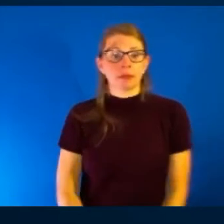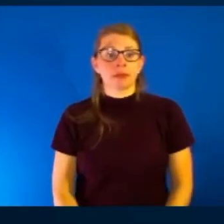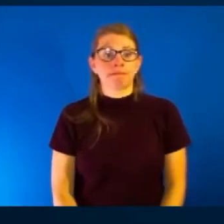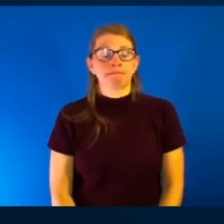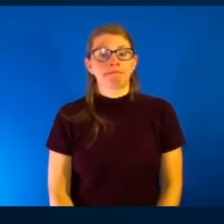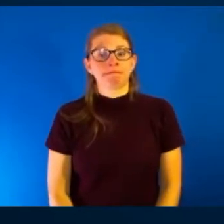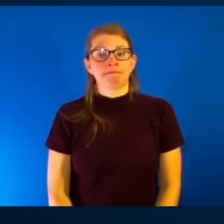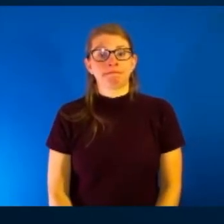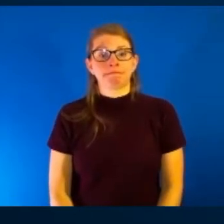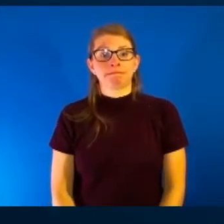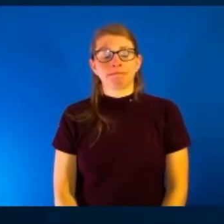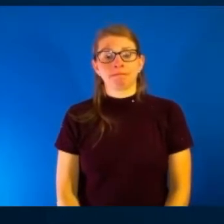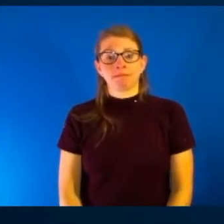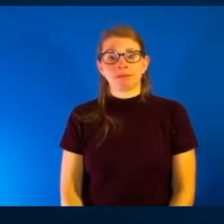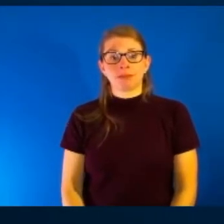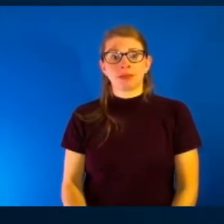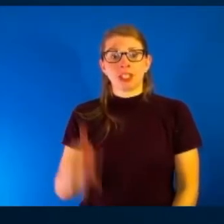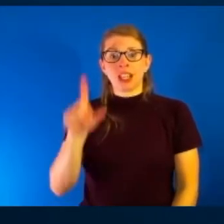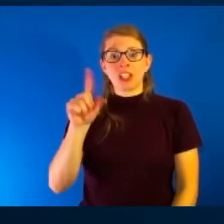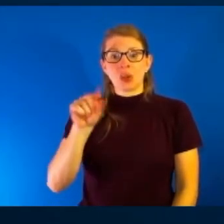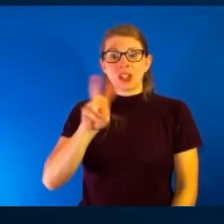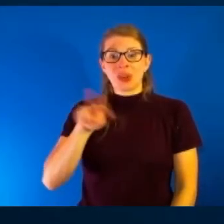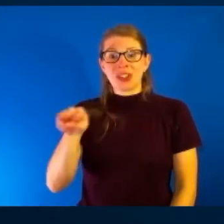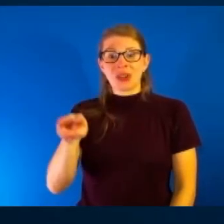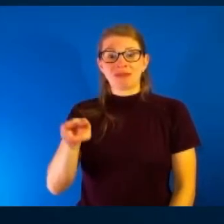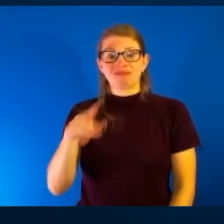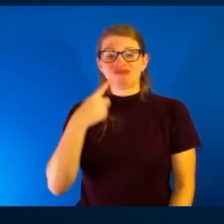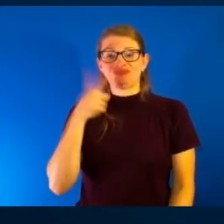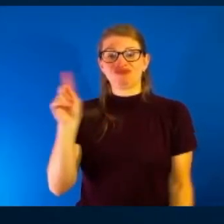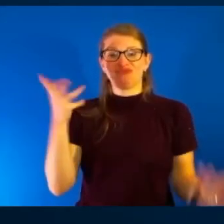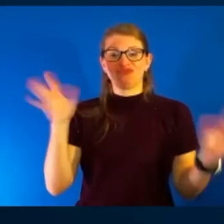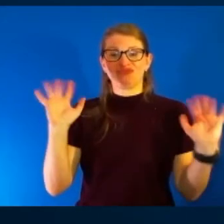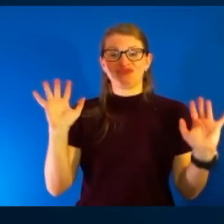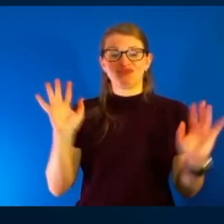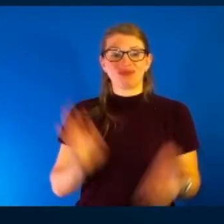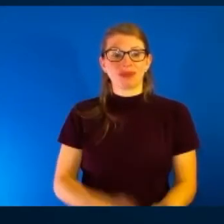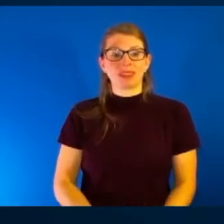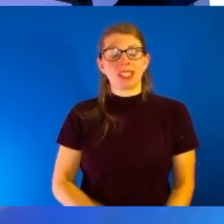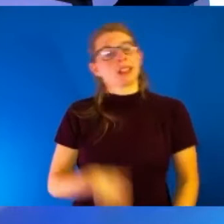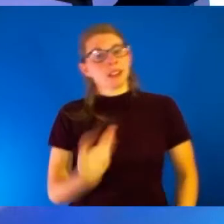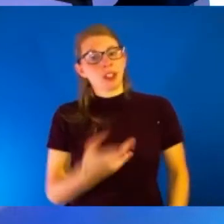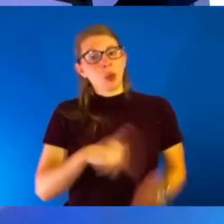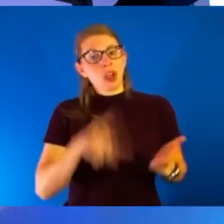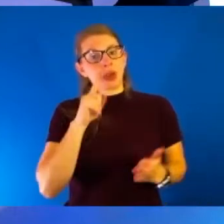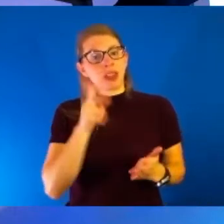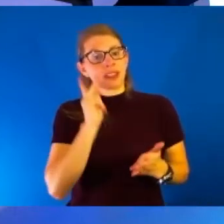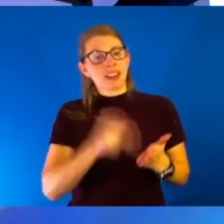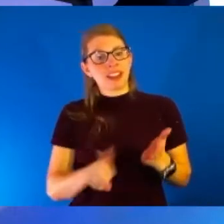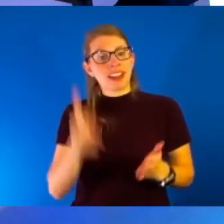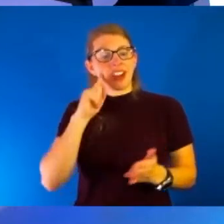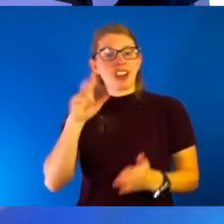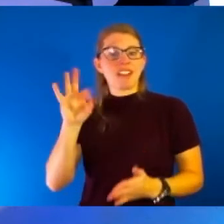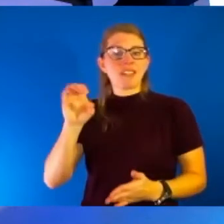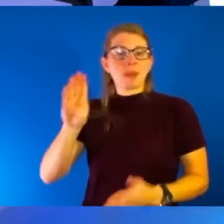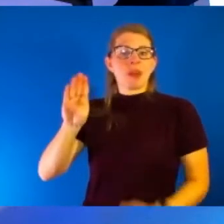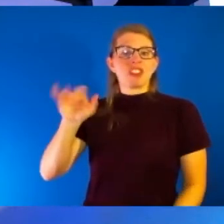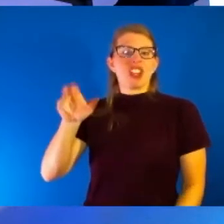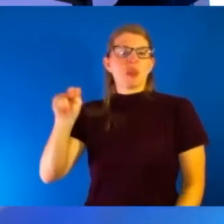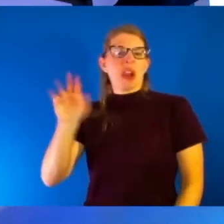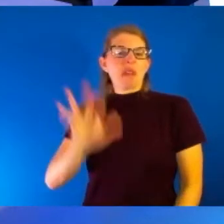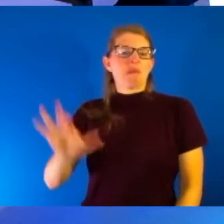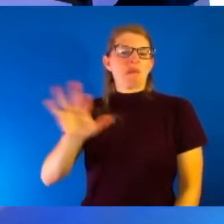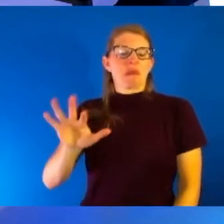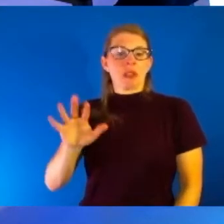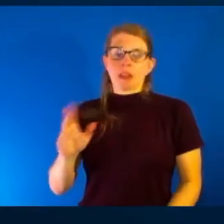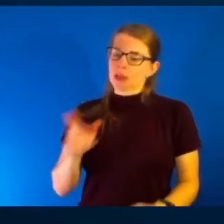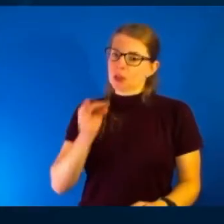I'm going to go with 2022. That's 2022. What do you think, Secretary? That's what we're hearing. February, January. Okay, let's go. Sooner or